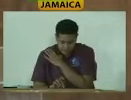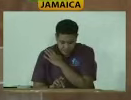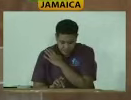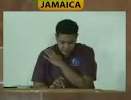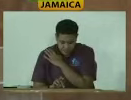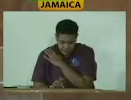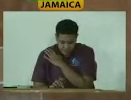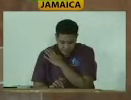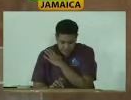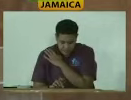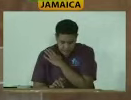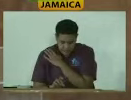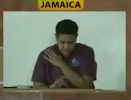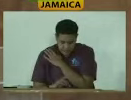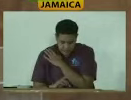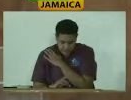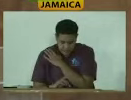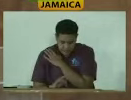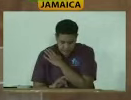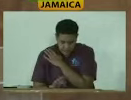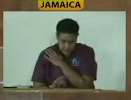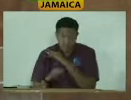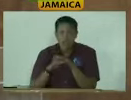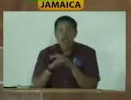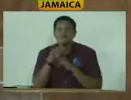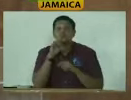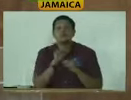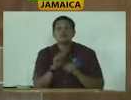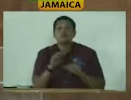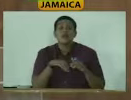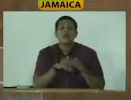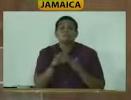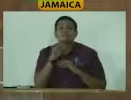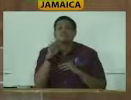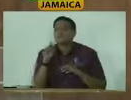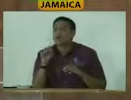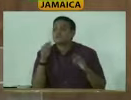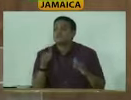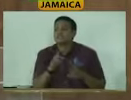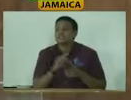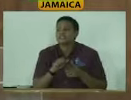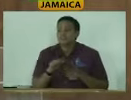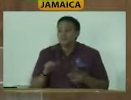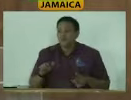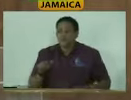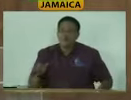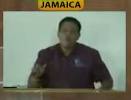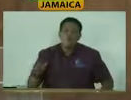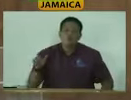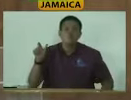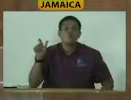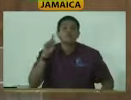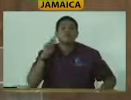ramps for persons with physical disabilities, rails on which they can hold elevators for